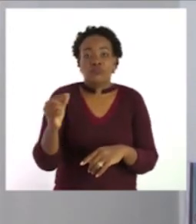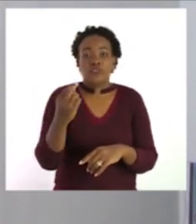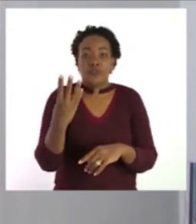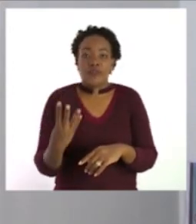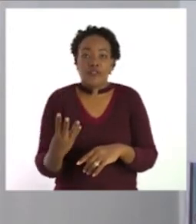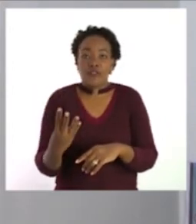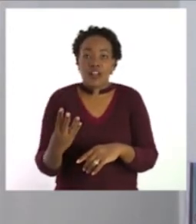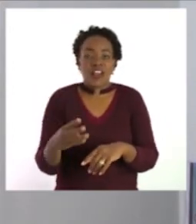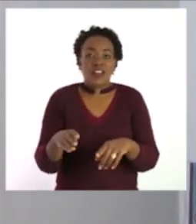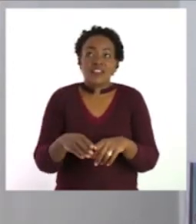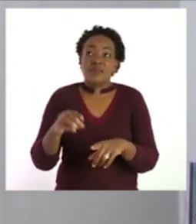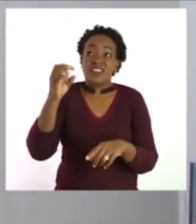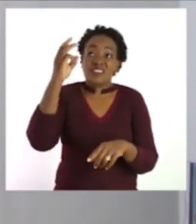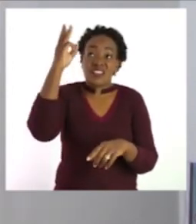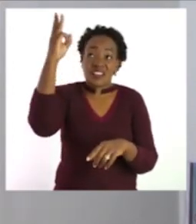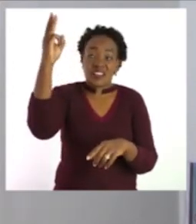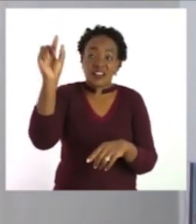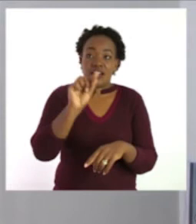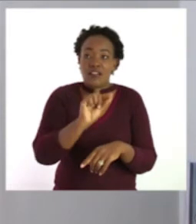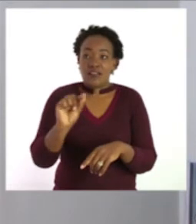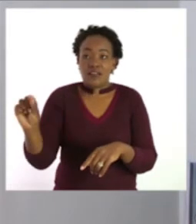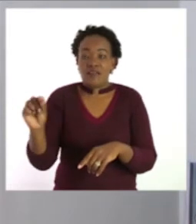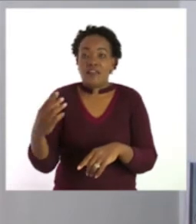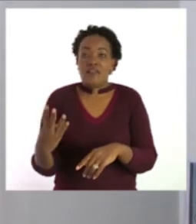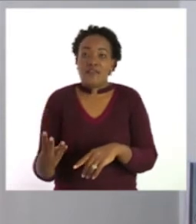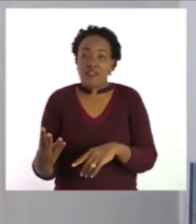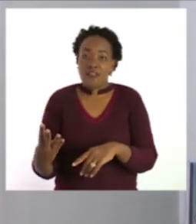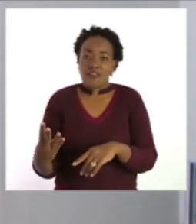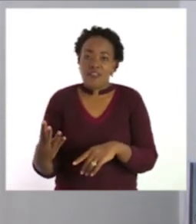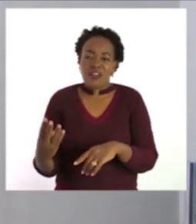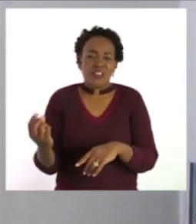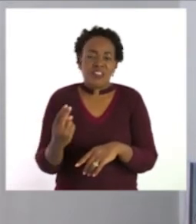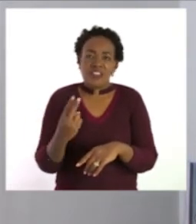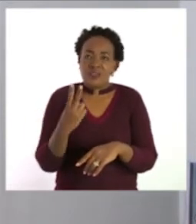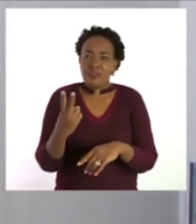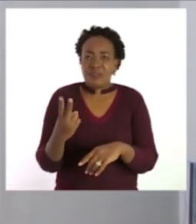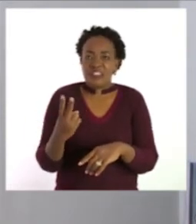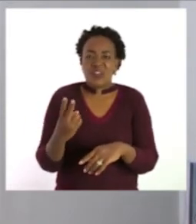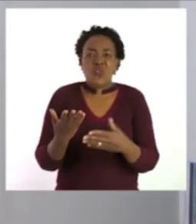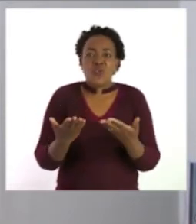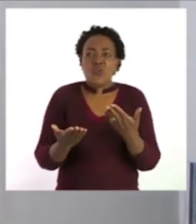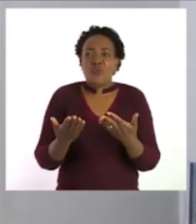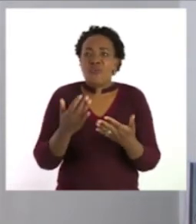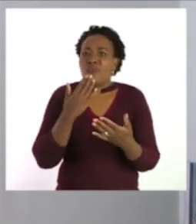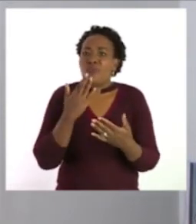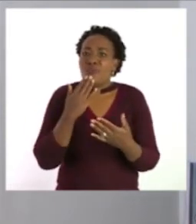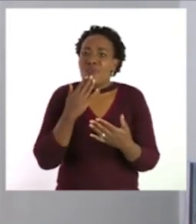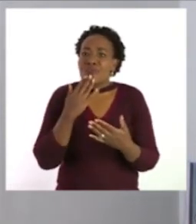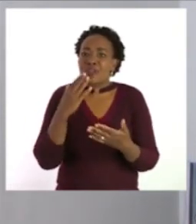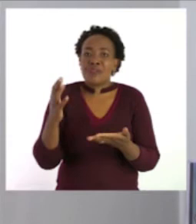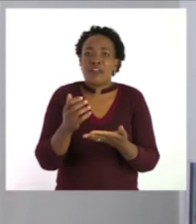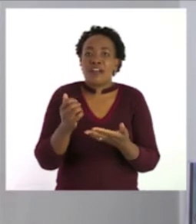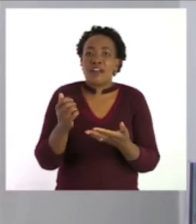out of four. Okay. We want to see who is going to eat the bigger